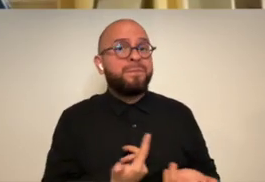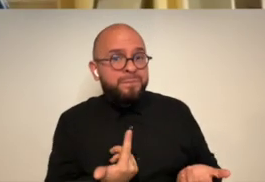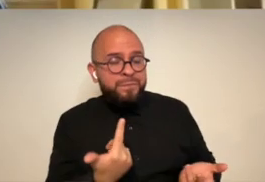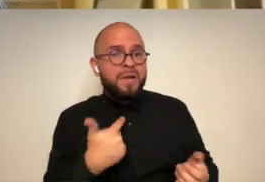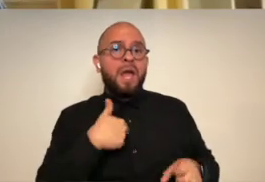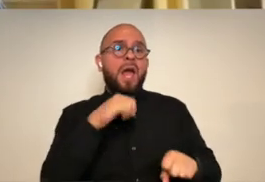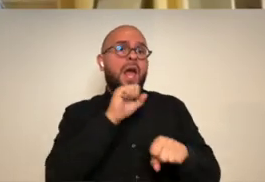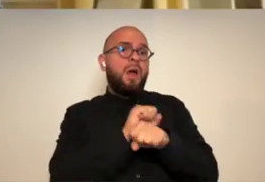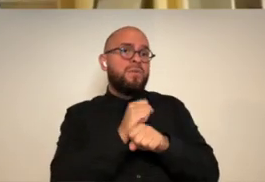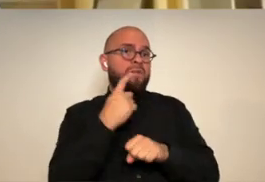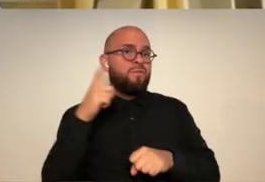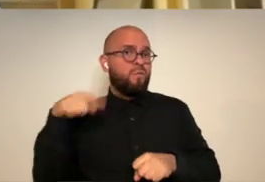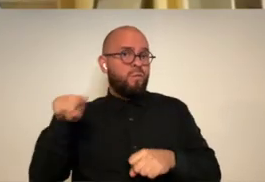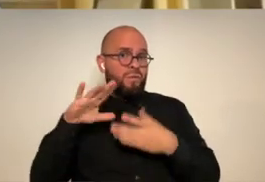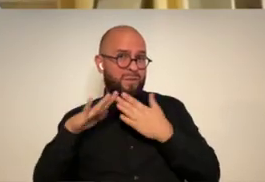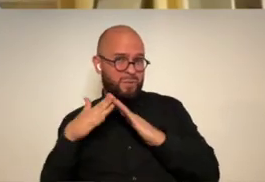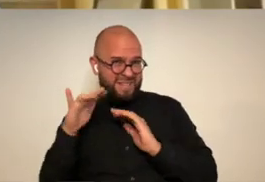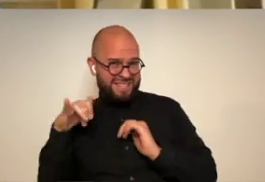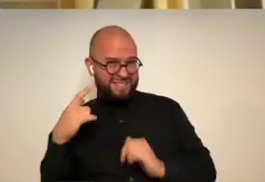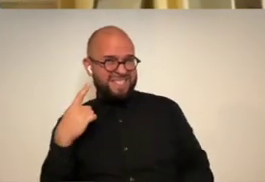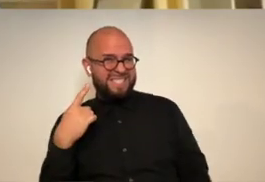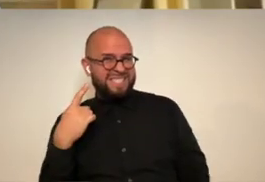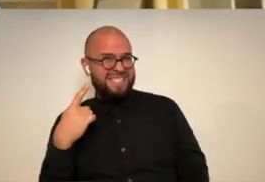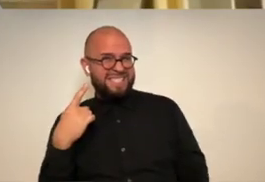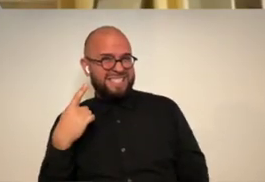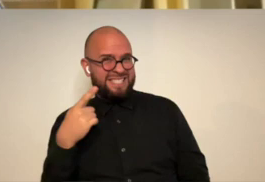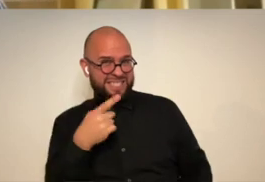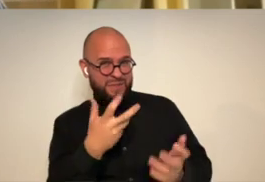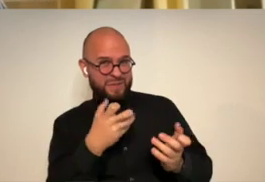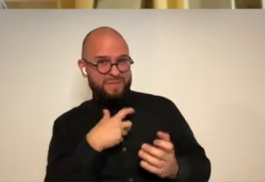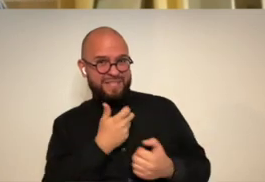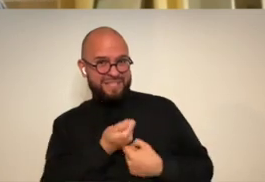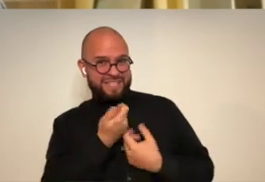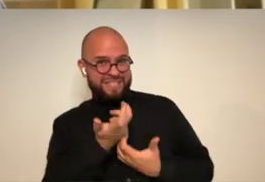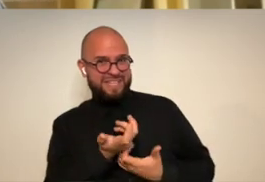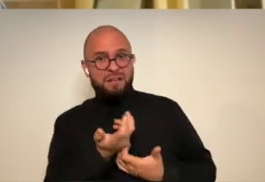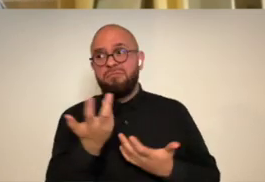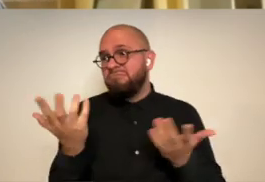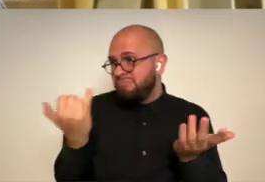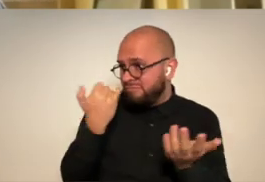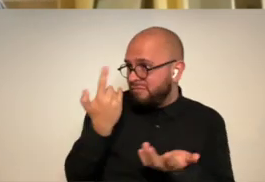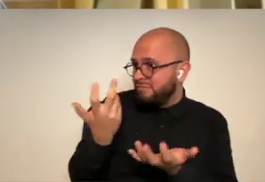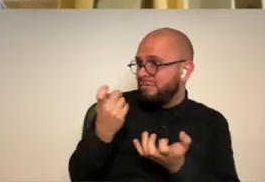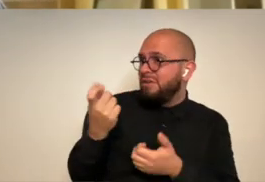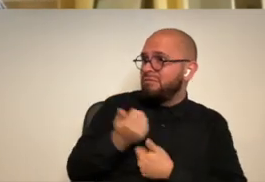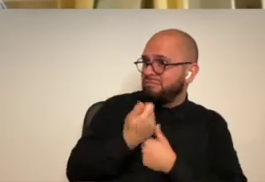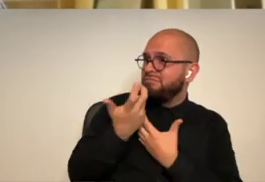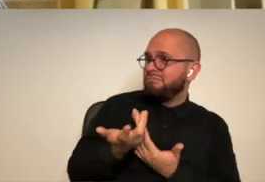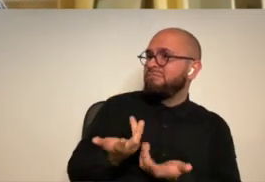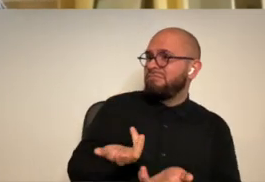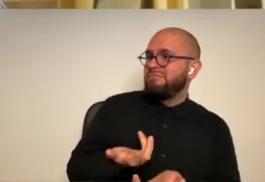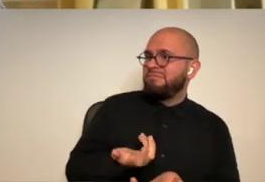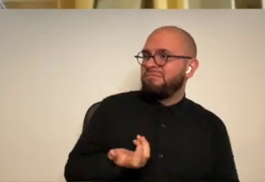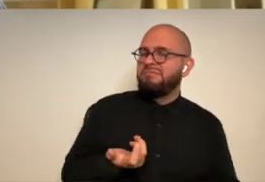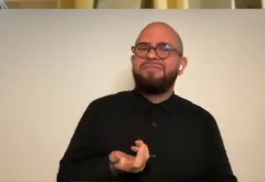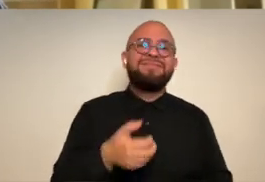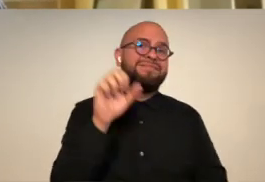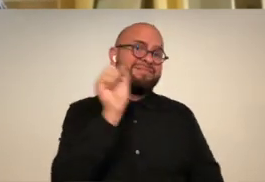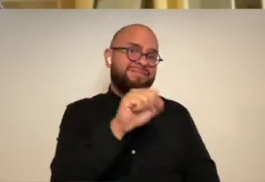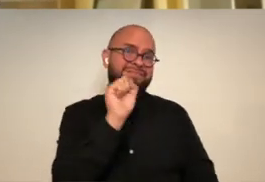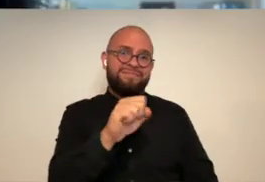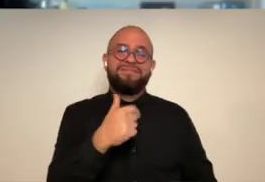um well um there's i'm working for the communities that the one you you're saying you think i should talk about um